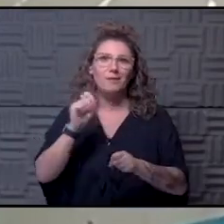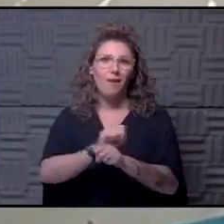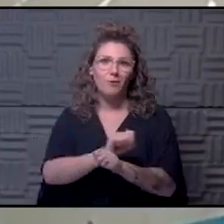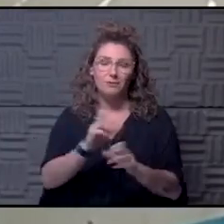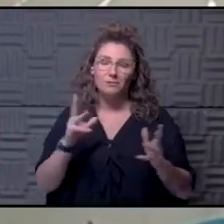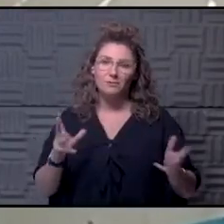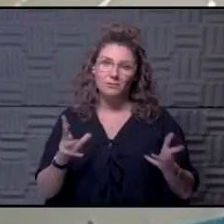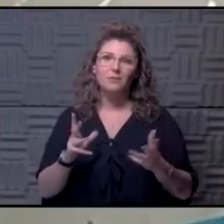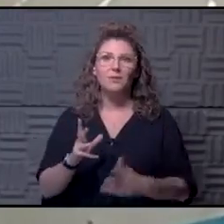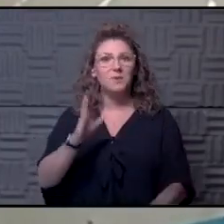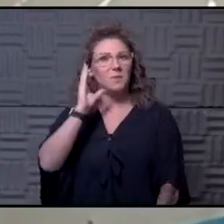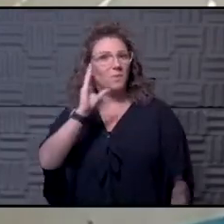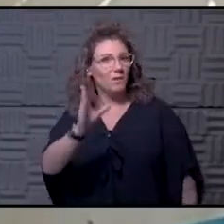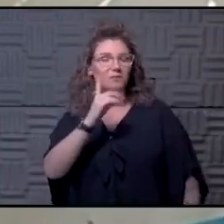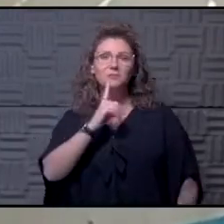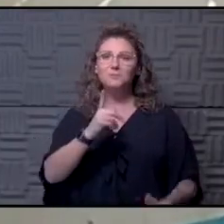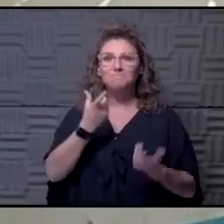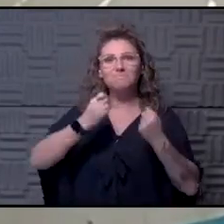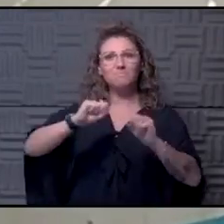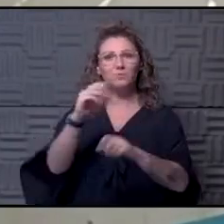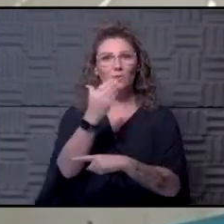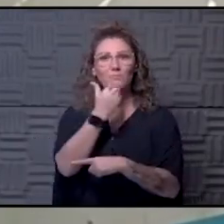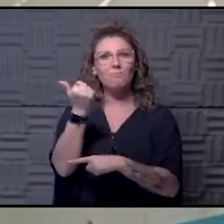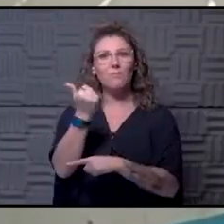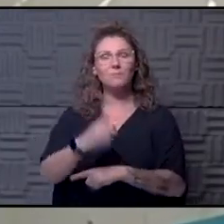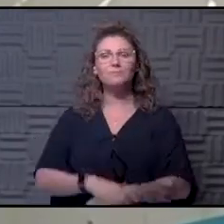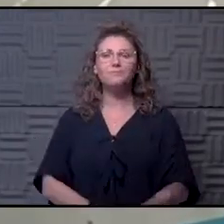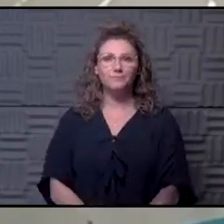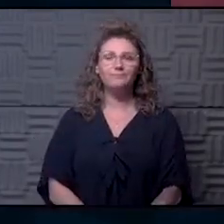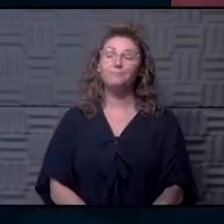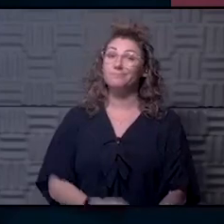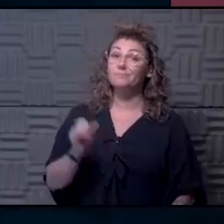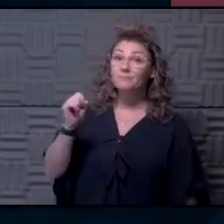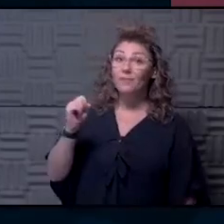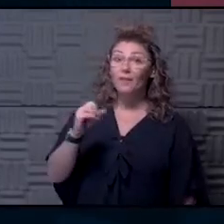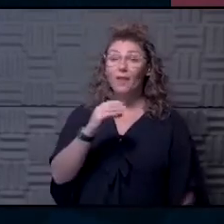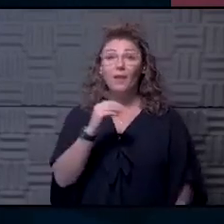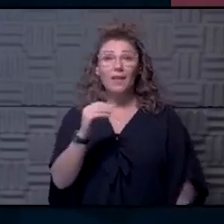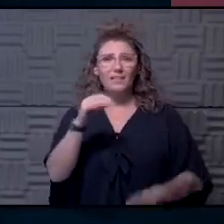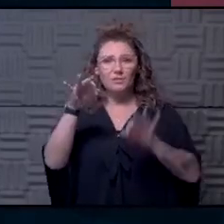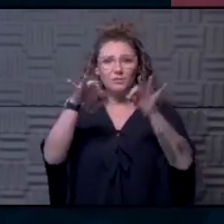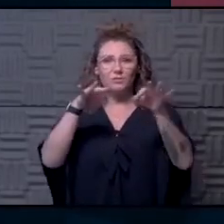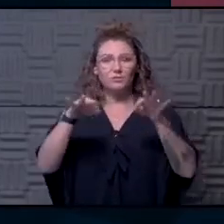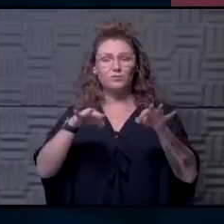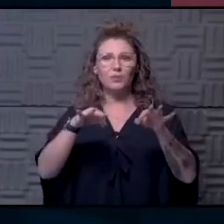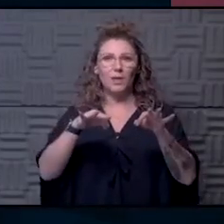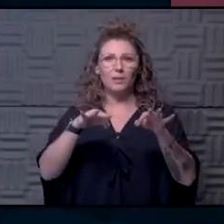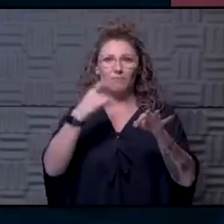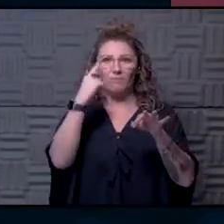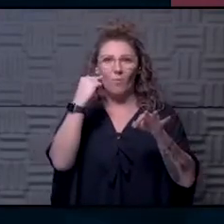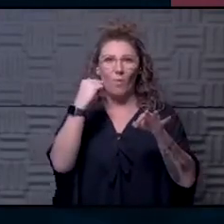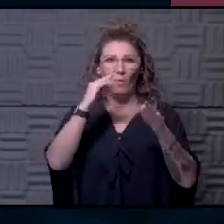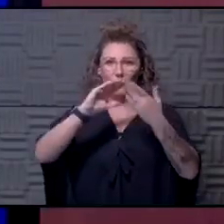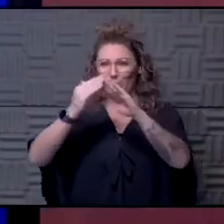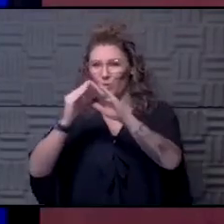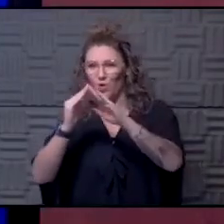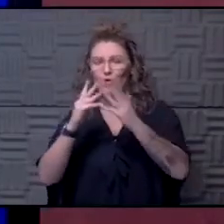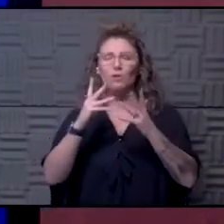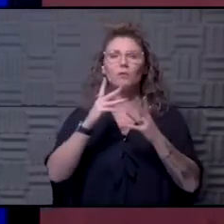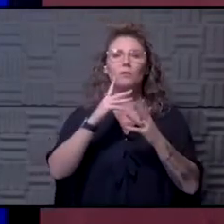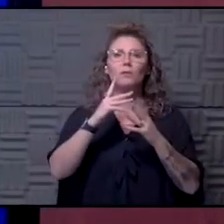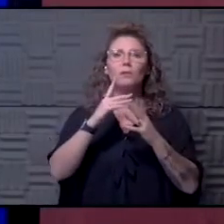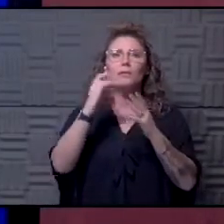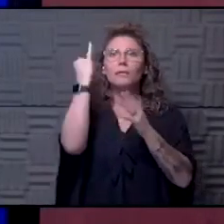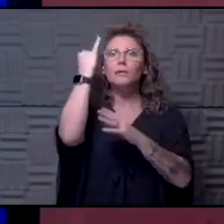And it's just going to take our best shot at it. Yep. And just to describe it for our audience, if you can imagine just a